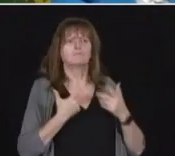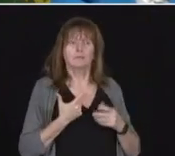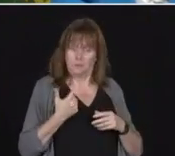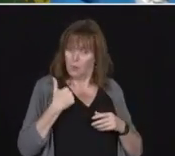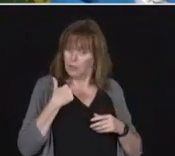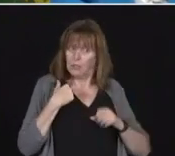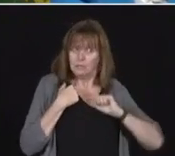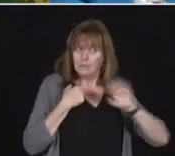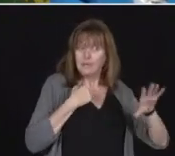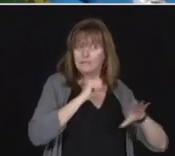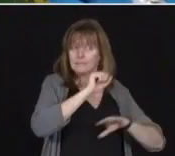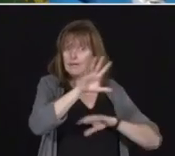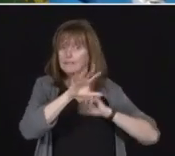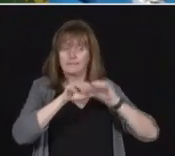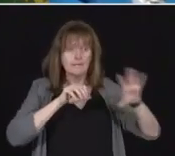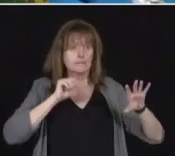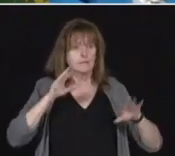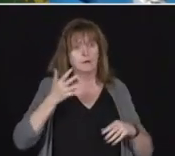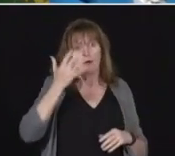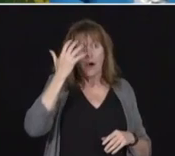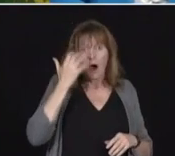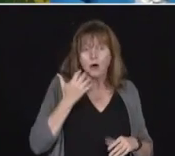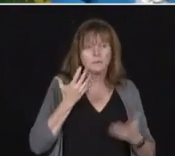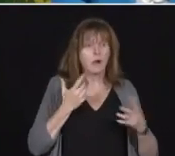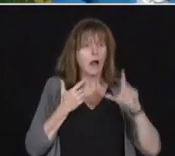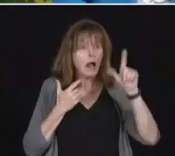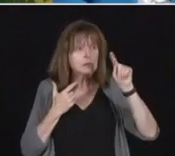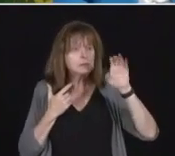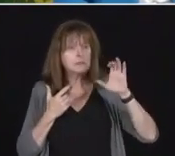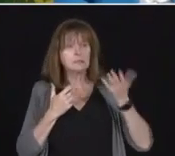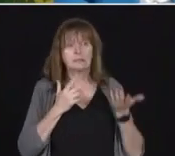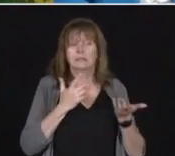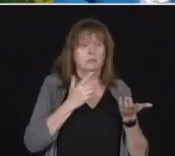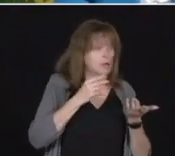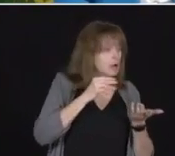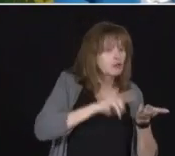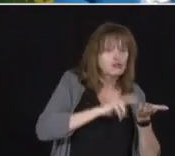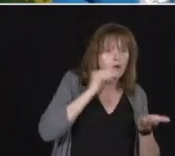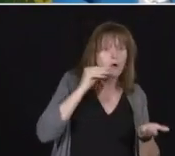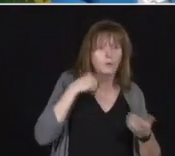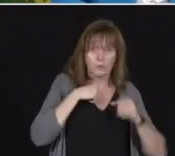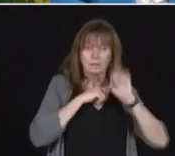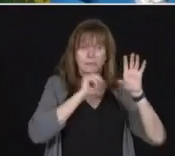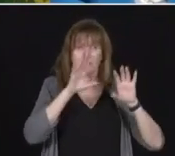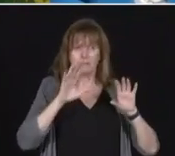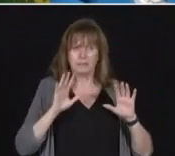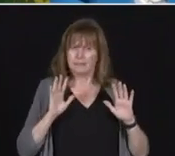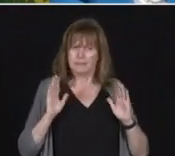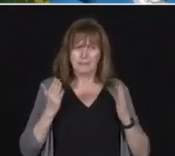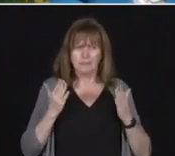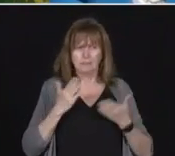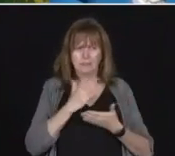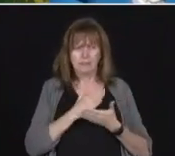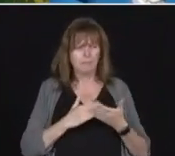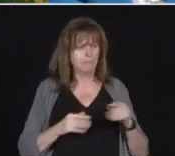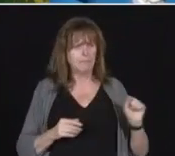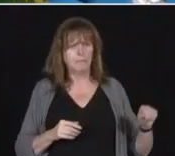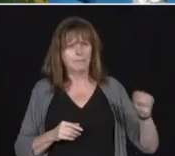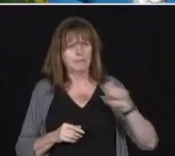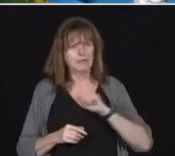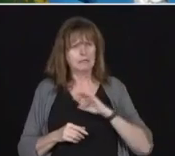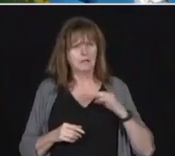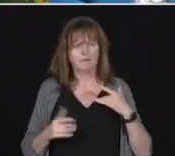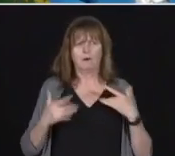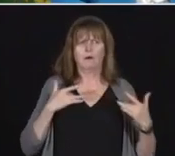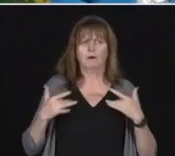hospitals and long-term care homes that have requested it, there seems to be a concern with some staff in some of the homes being able to access